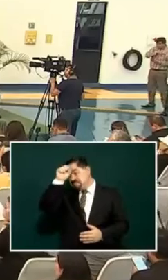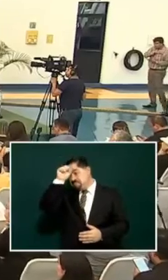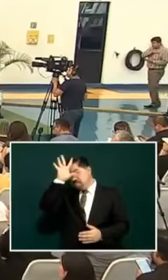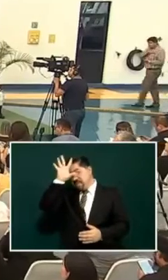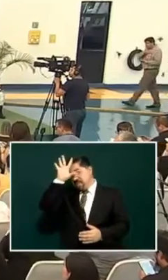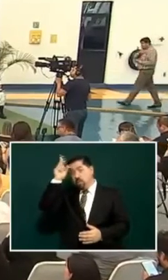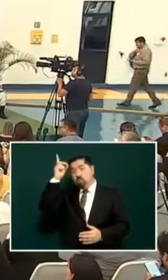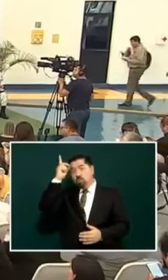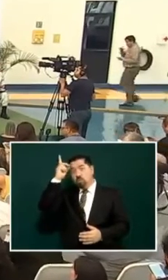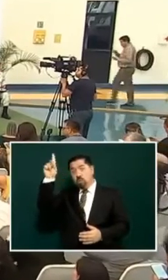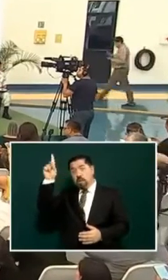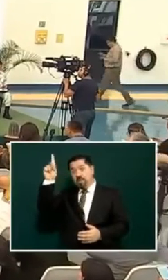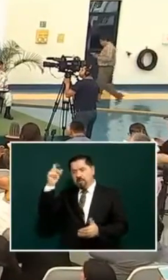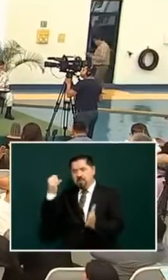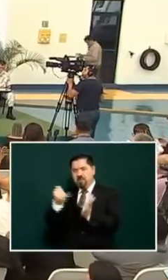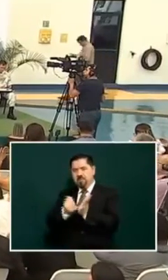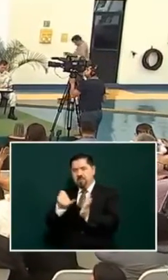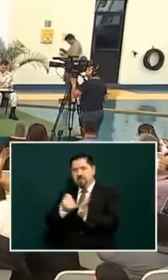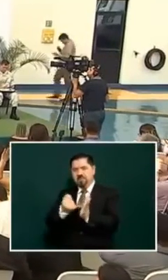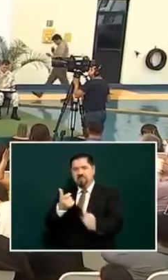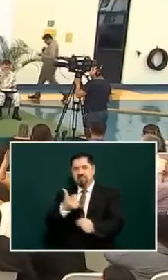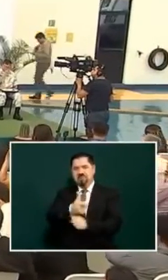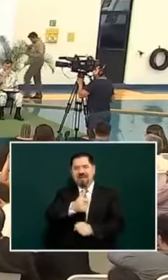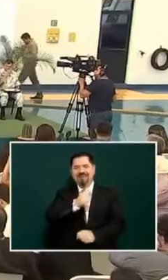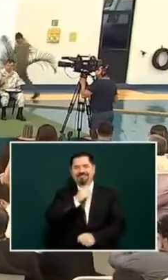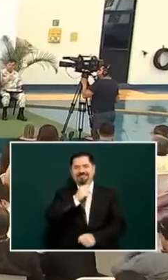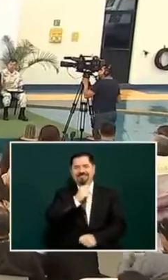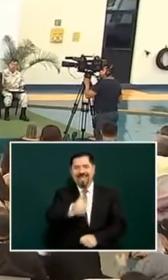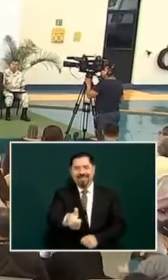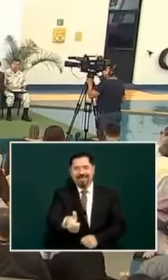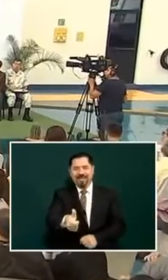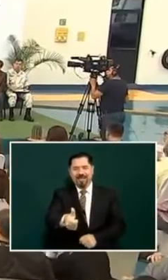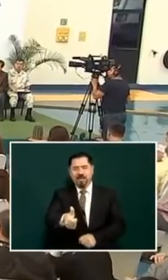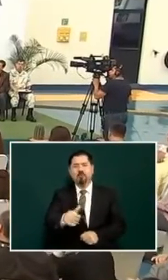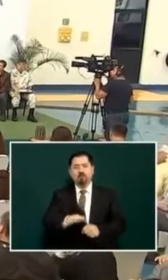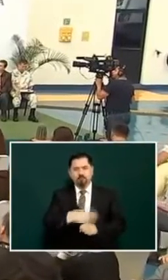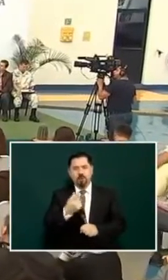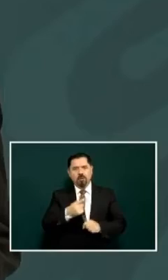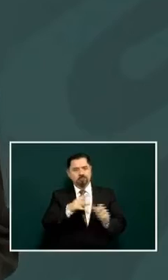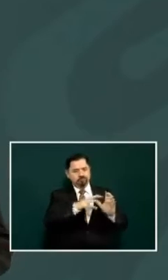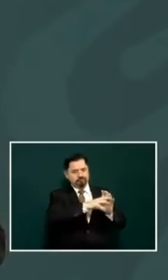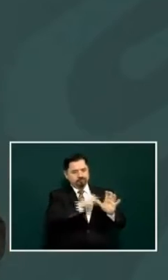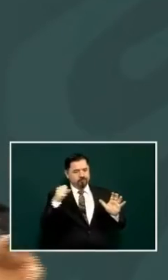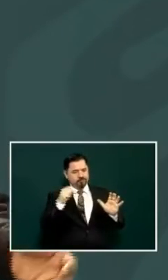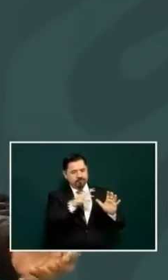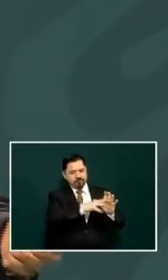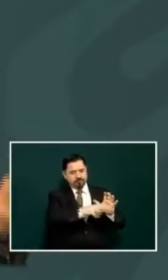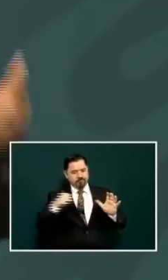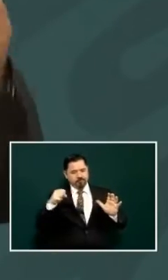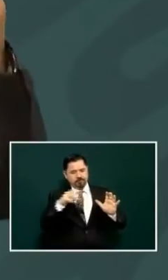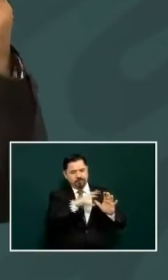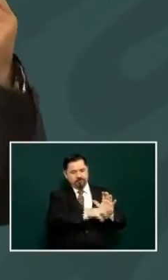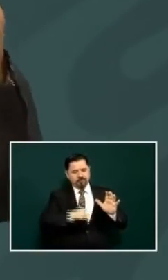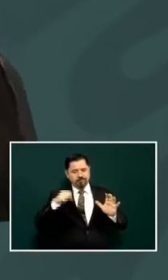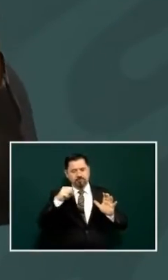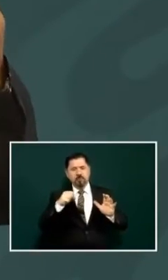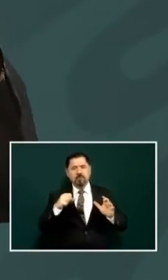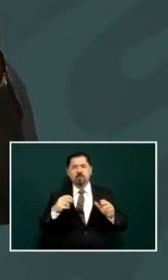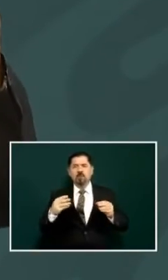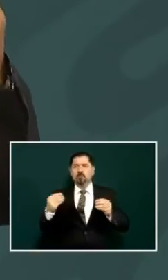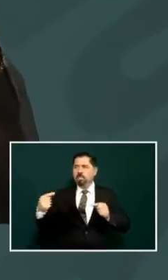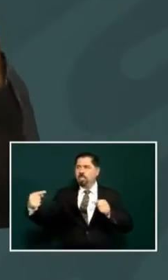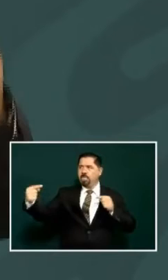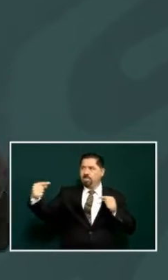these mining companies for the extraction of the minerals it was a